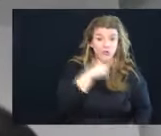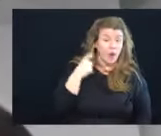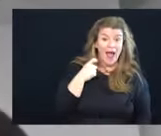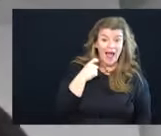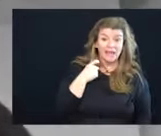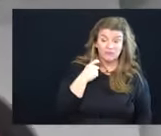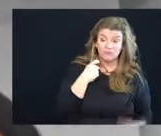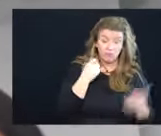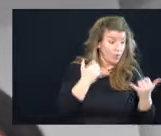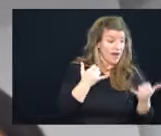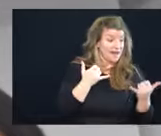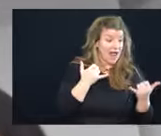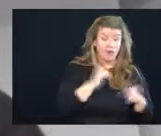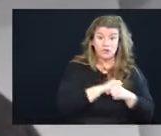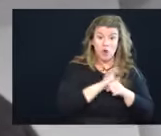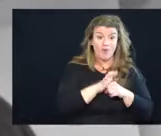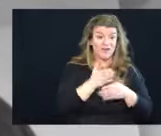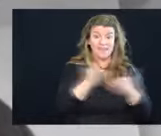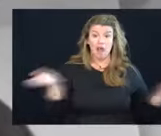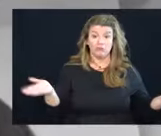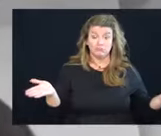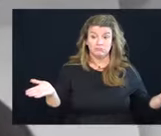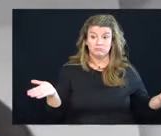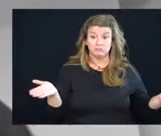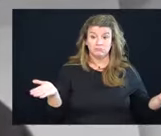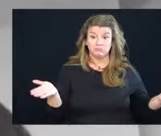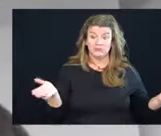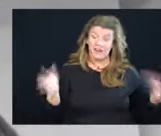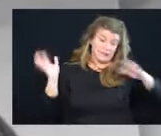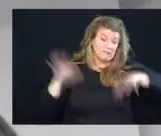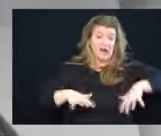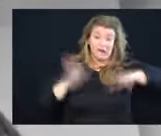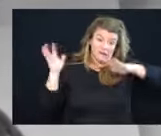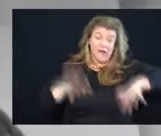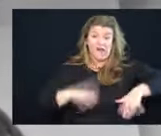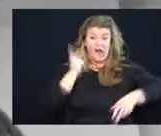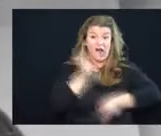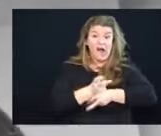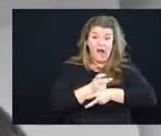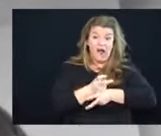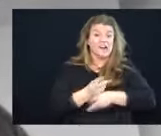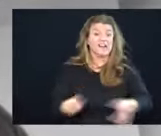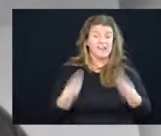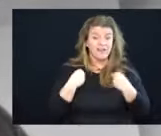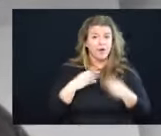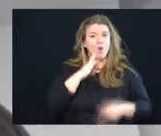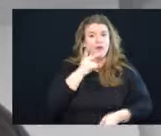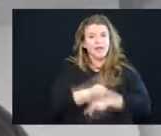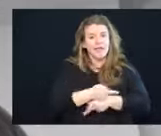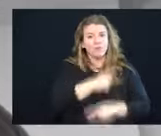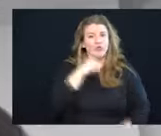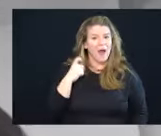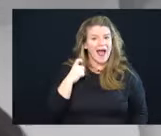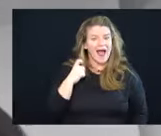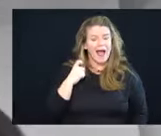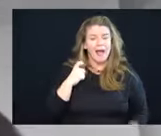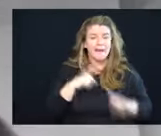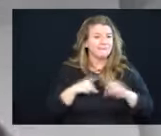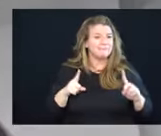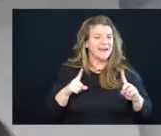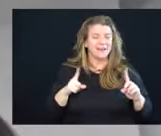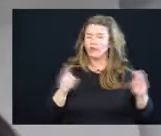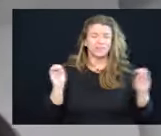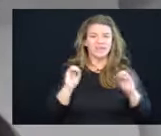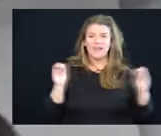now, that COVID is out there and it's, you know, just hammering us down and going to keep you dry. But there isn't anything right now